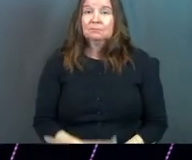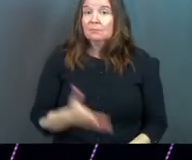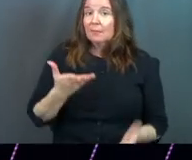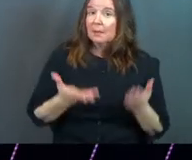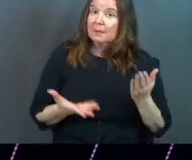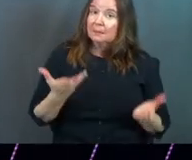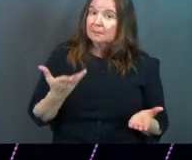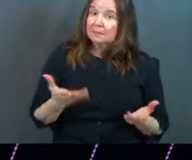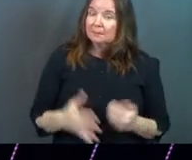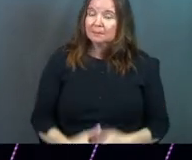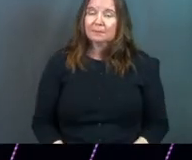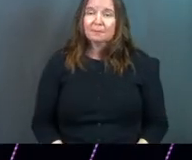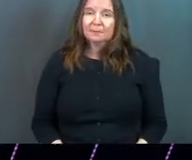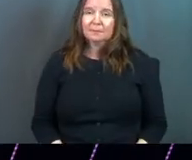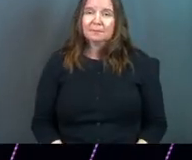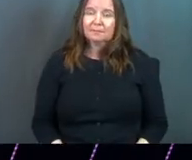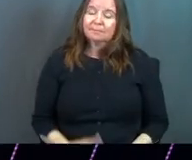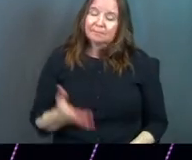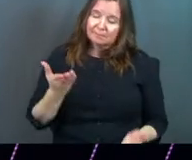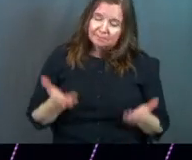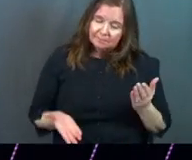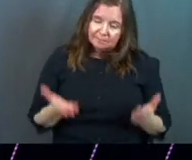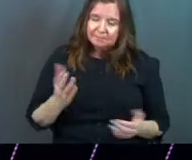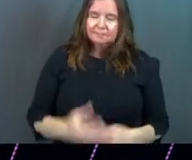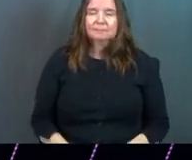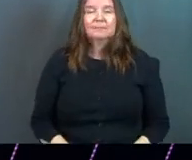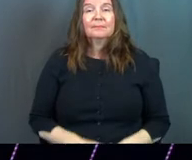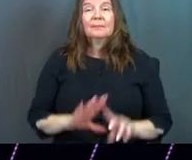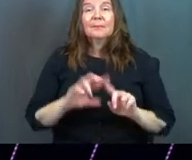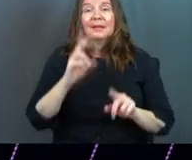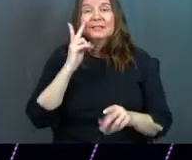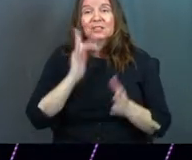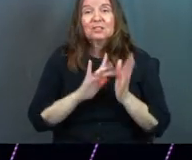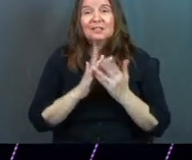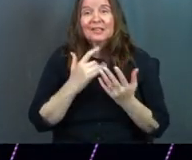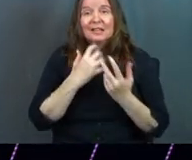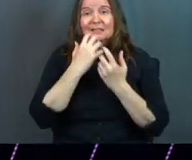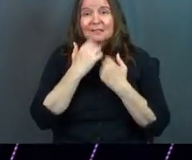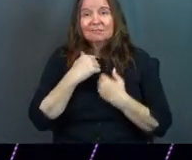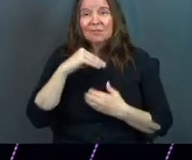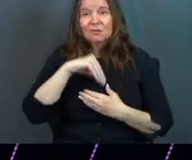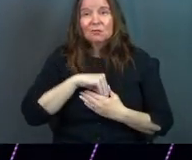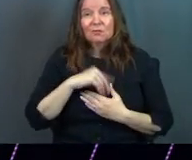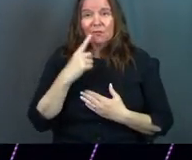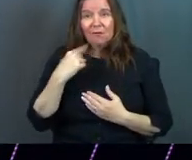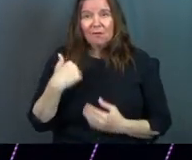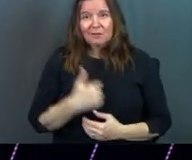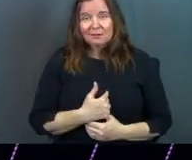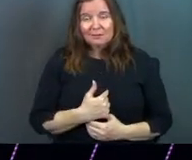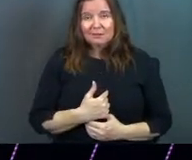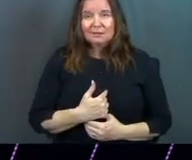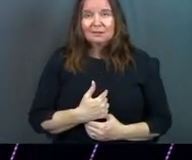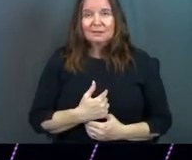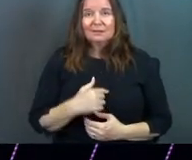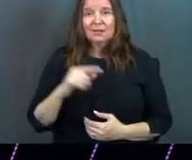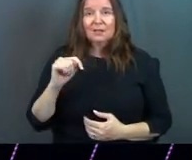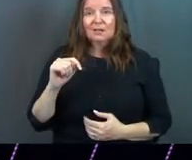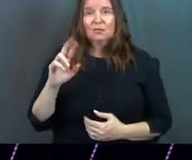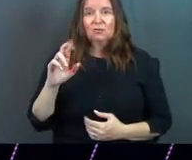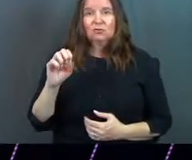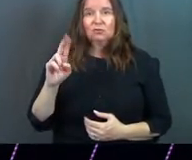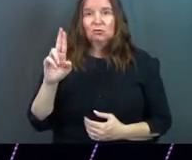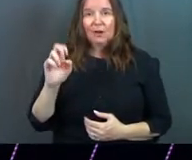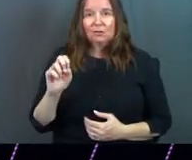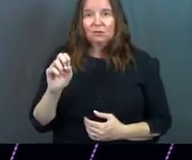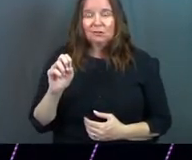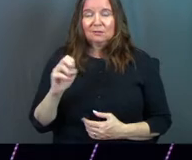Maybe, maybe. But see, Jesus has a treasure for us. Jesus has a treasure for us. That's